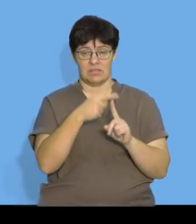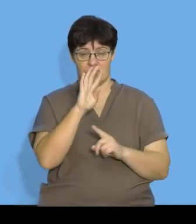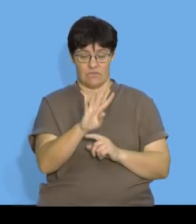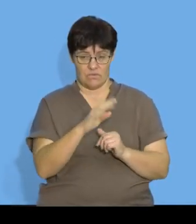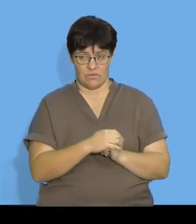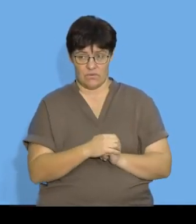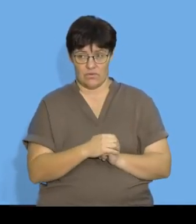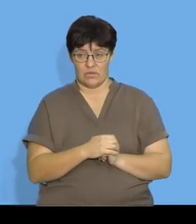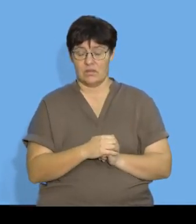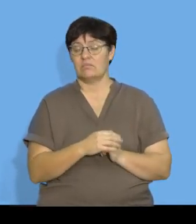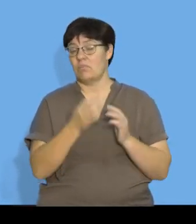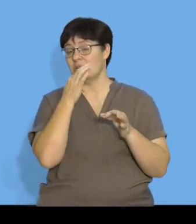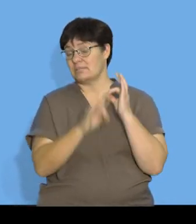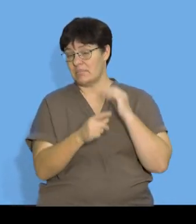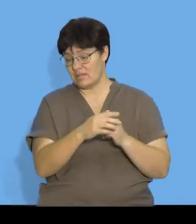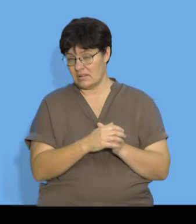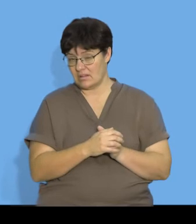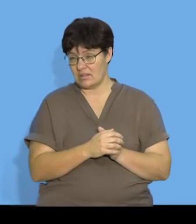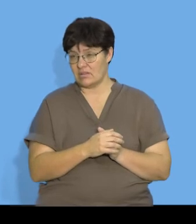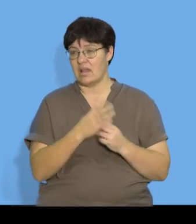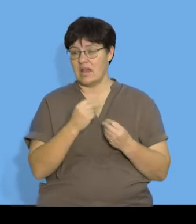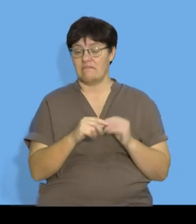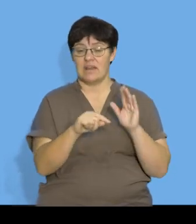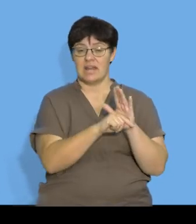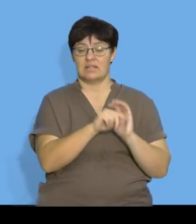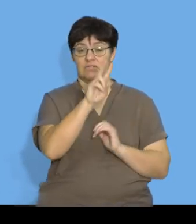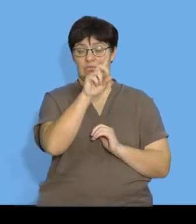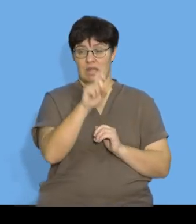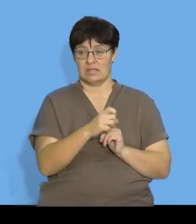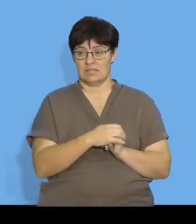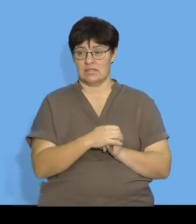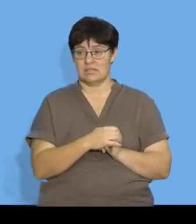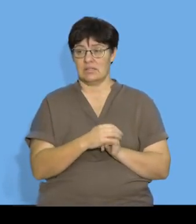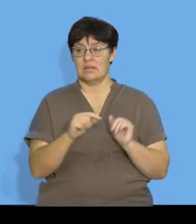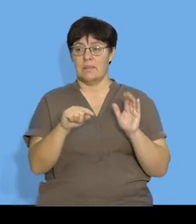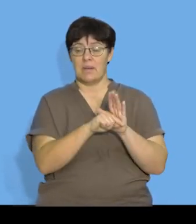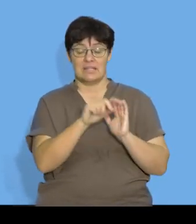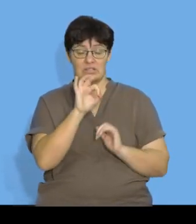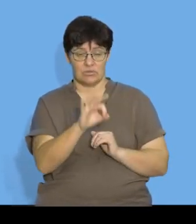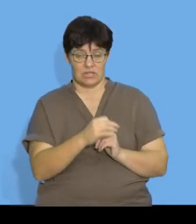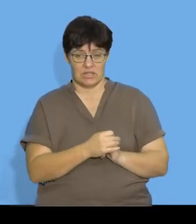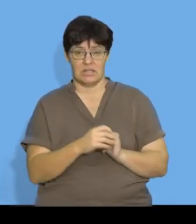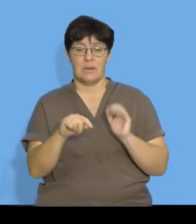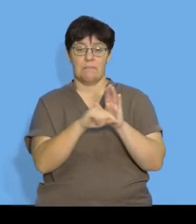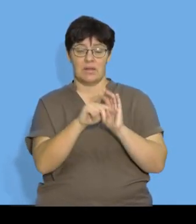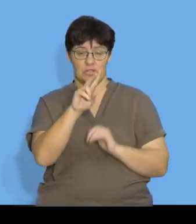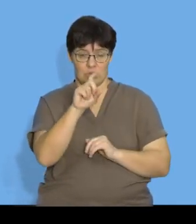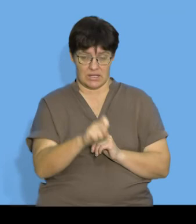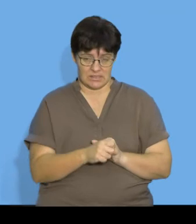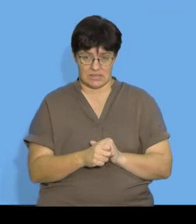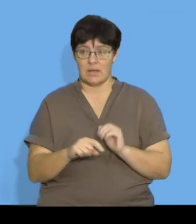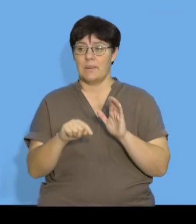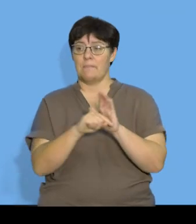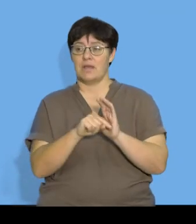if I simplify that I'm going to have negative two x minus three minus two x